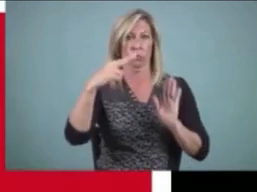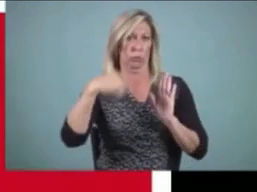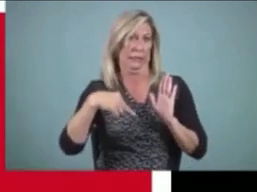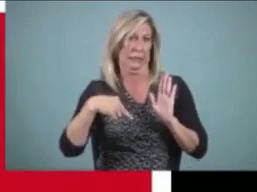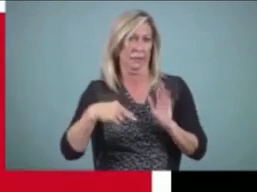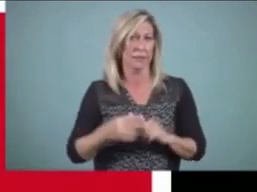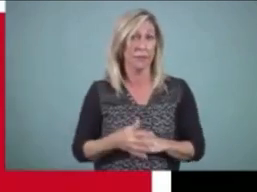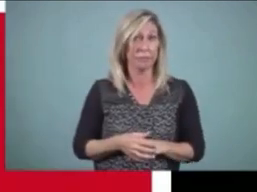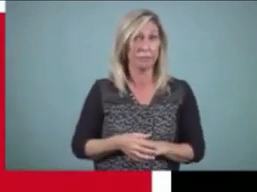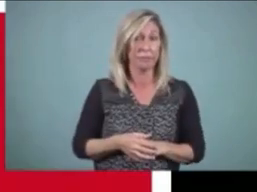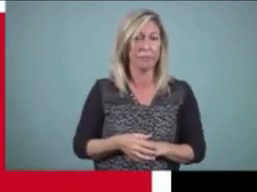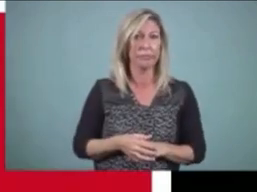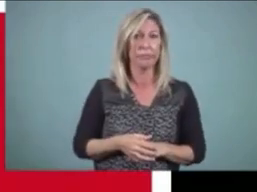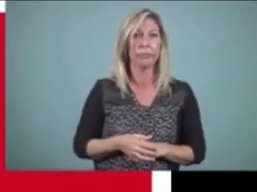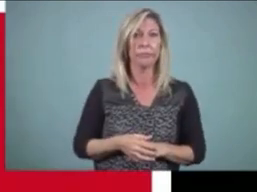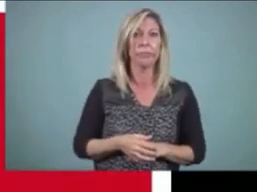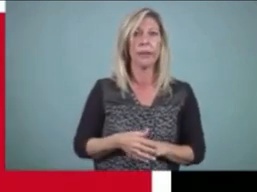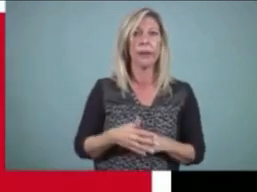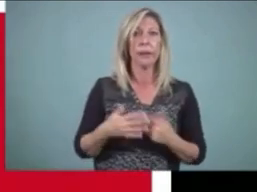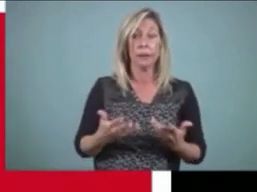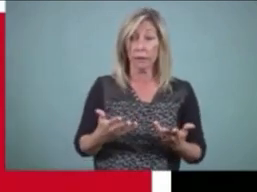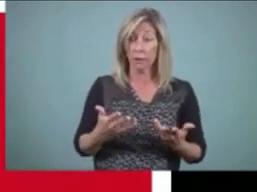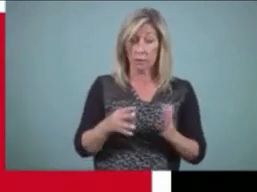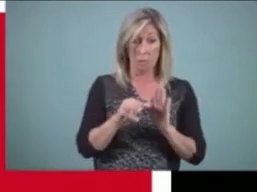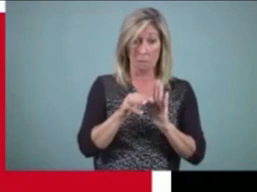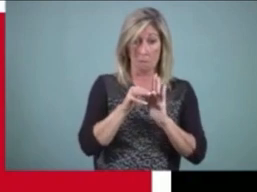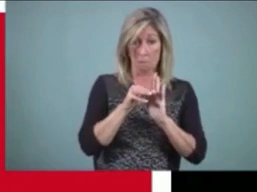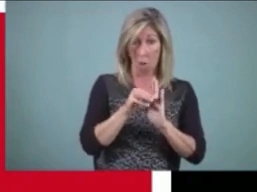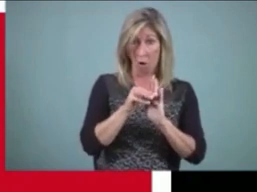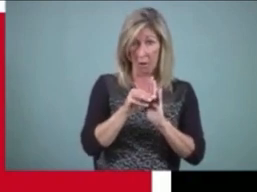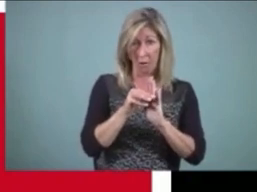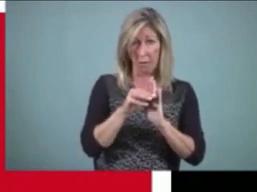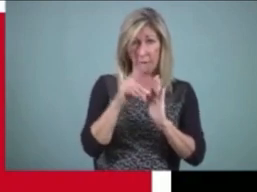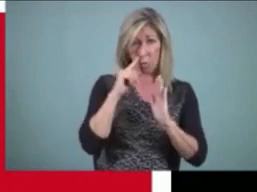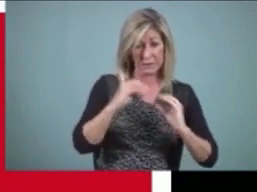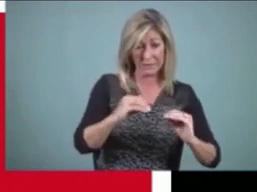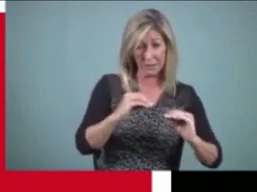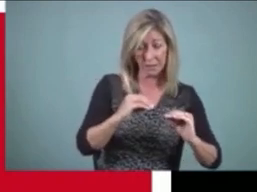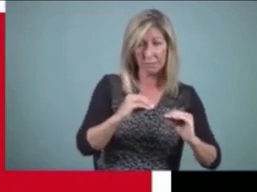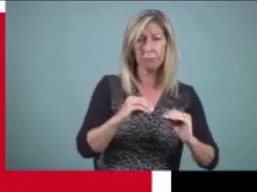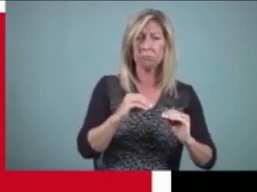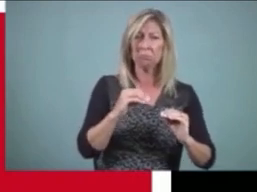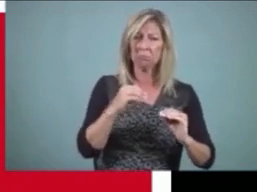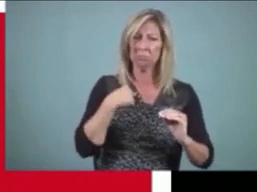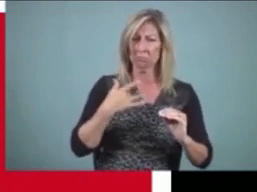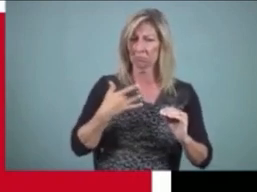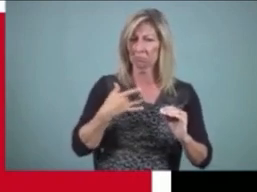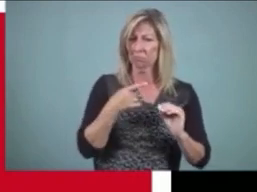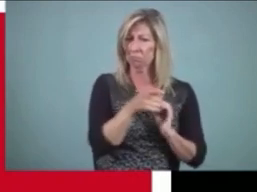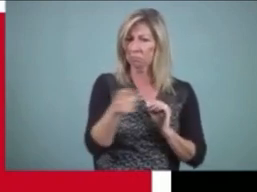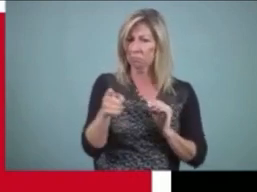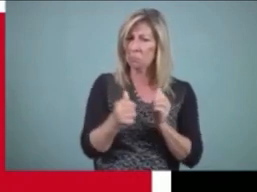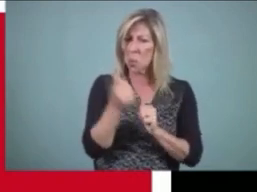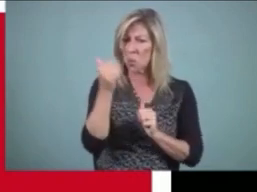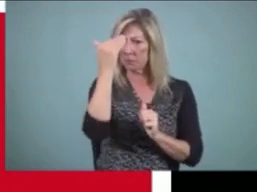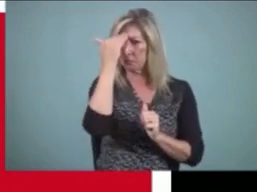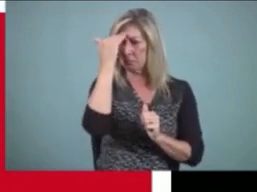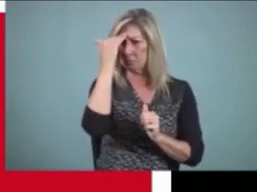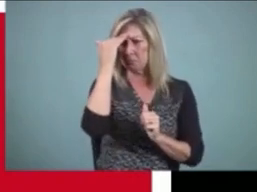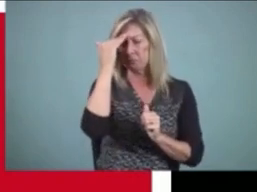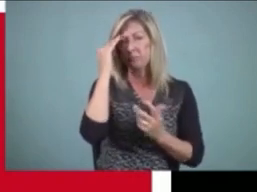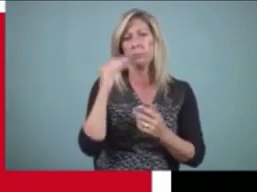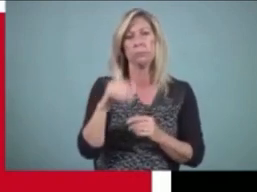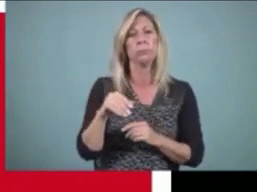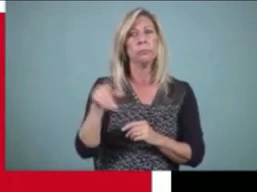So the model of teaching writing that I bet most of you are familiar with, and there are different ways in which this is described in the